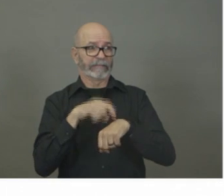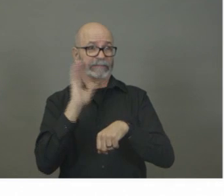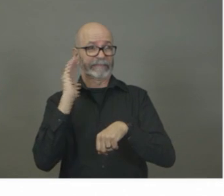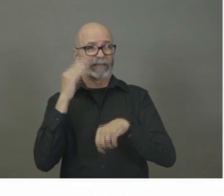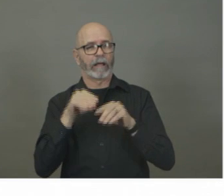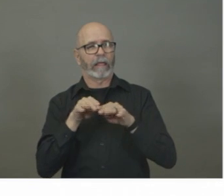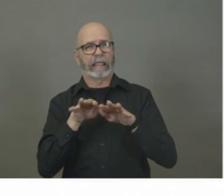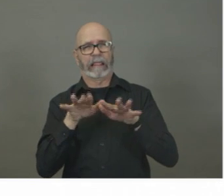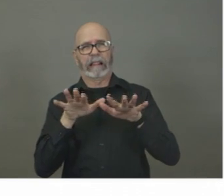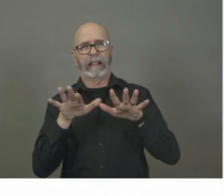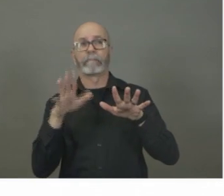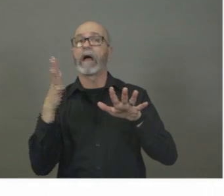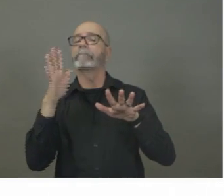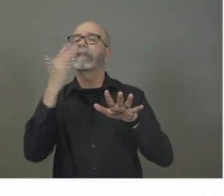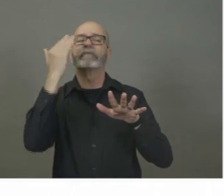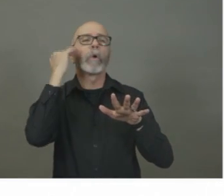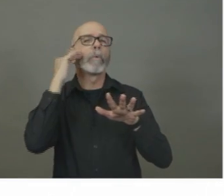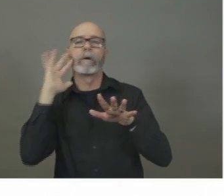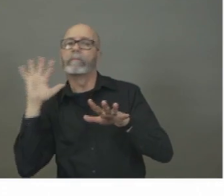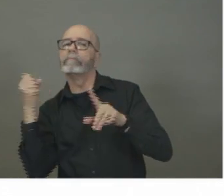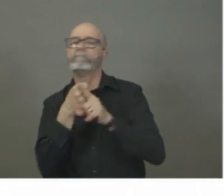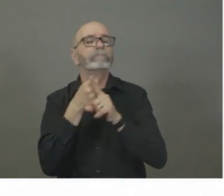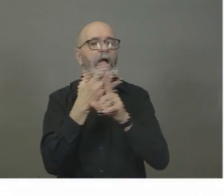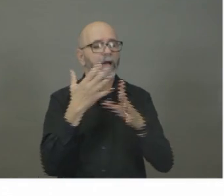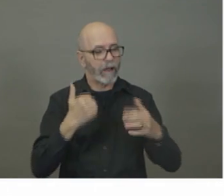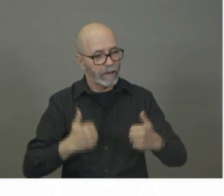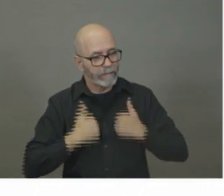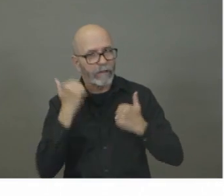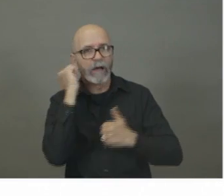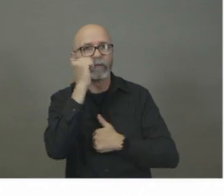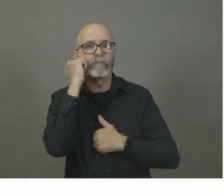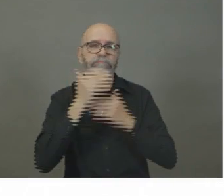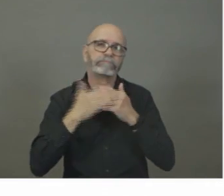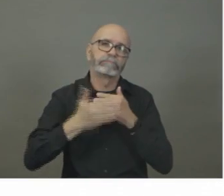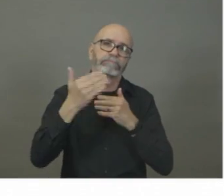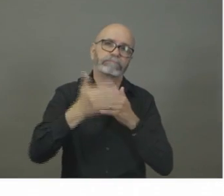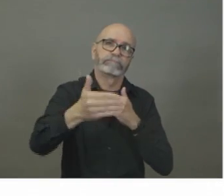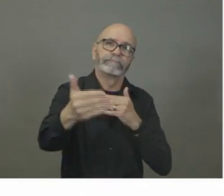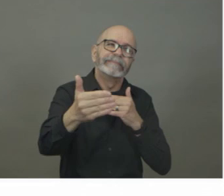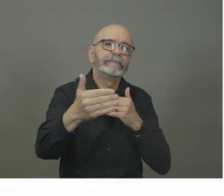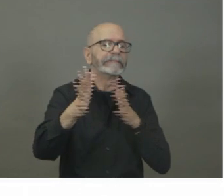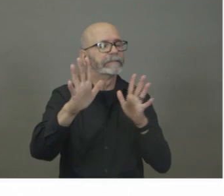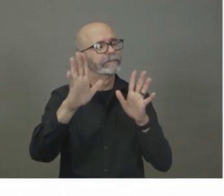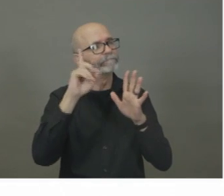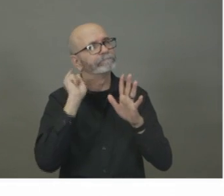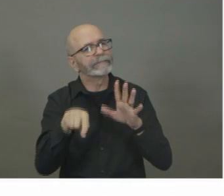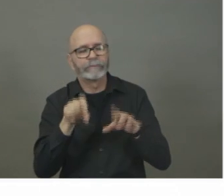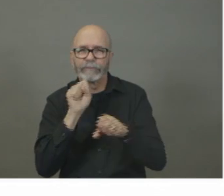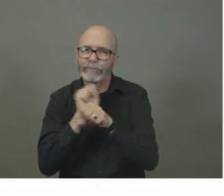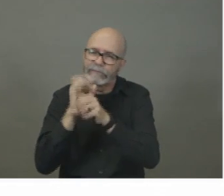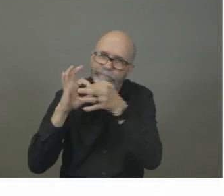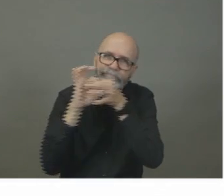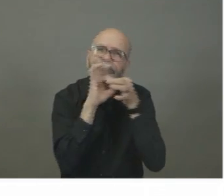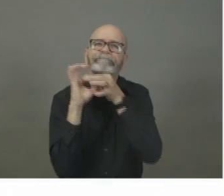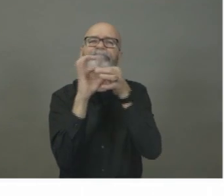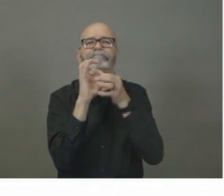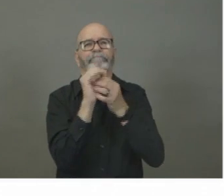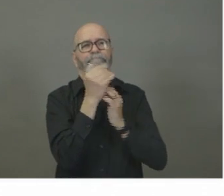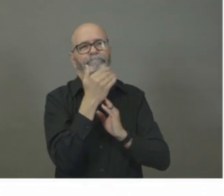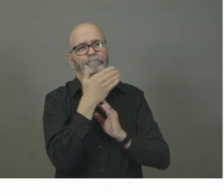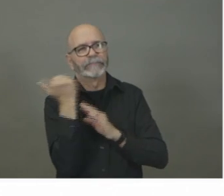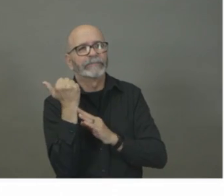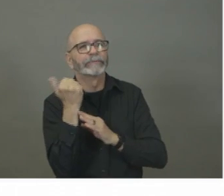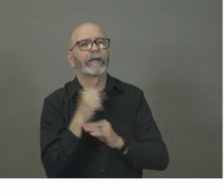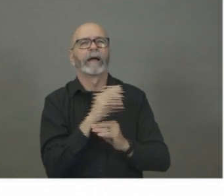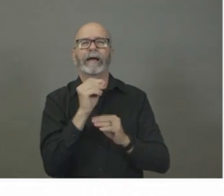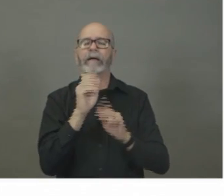we are infected or not. We need to work together, remain calm but deliberate and take the